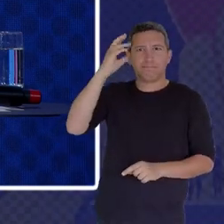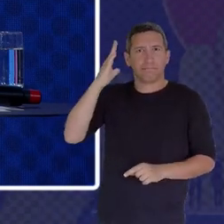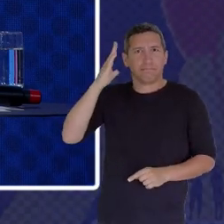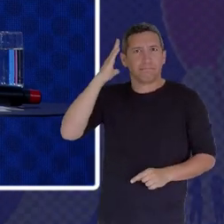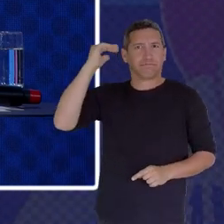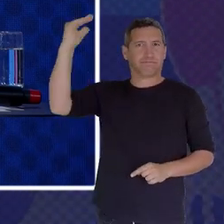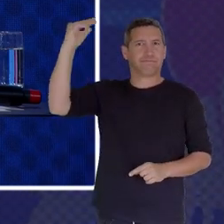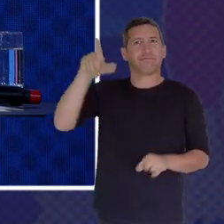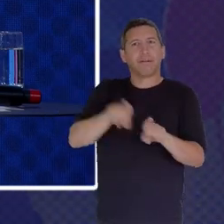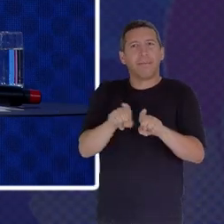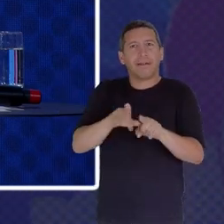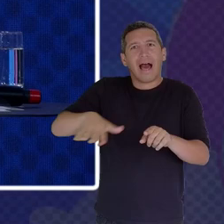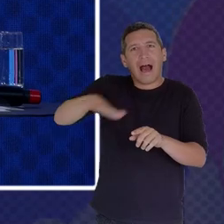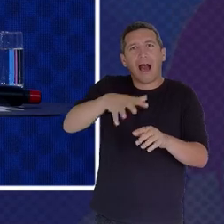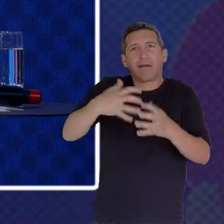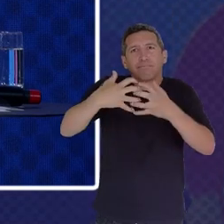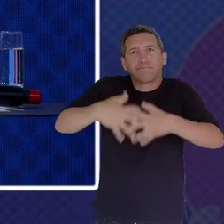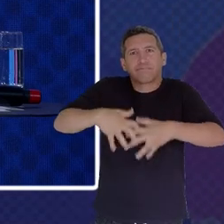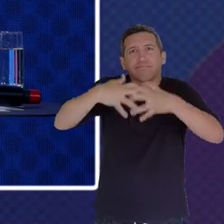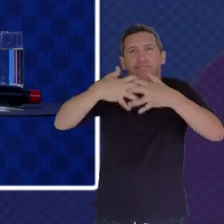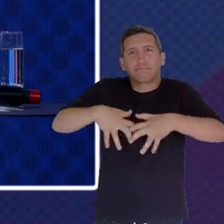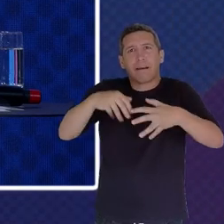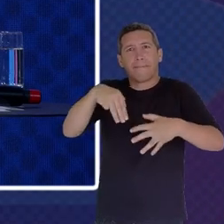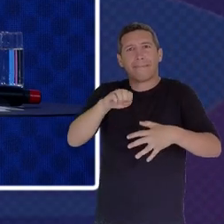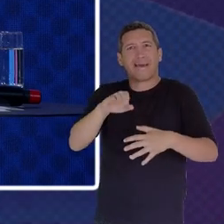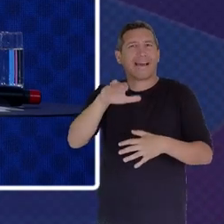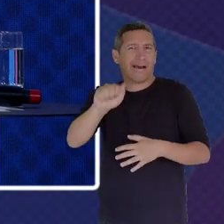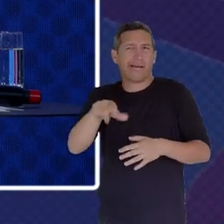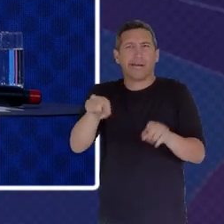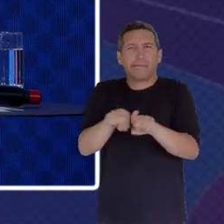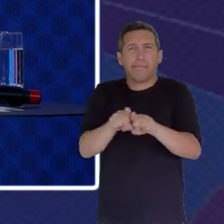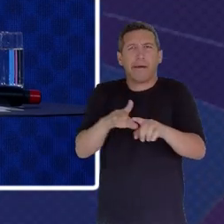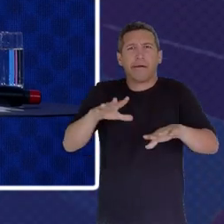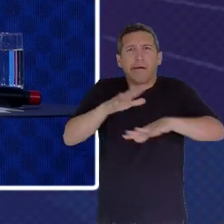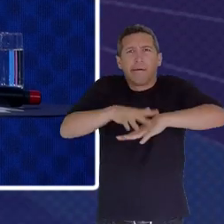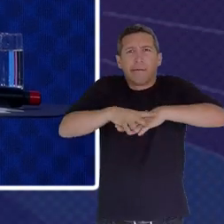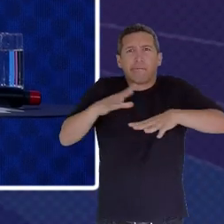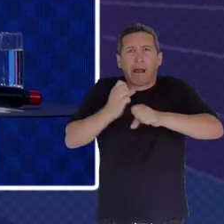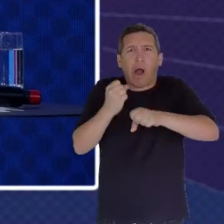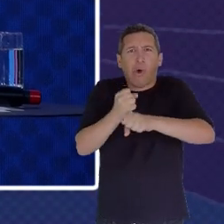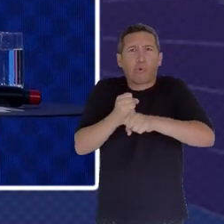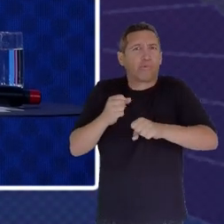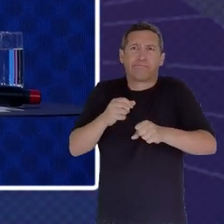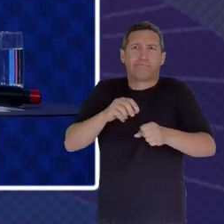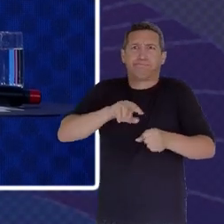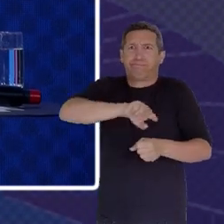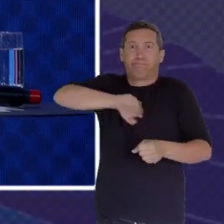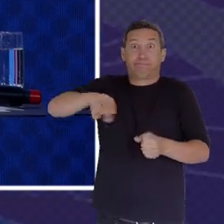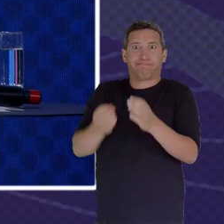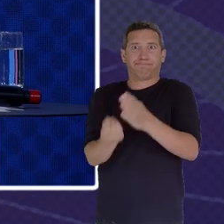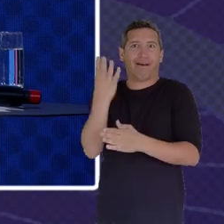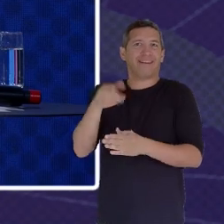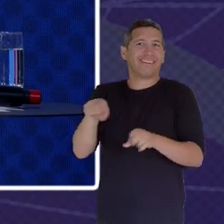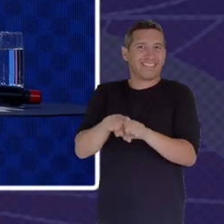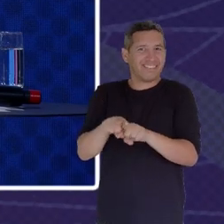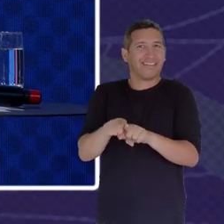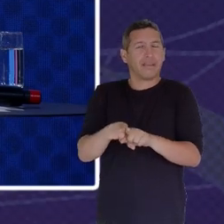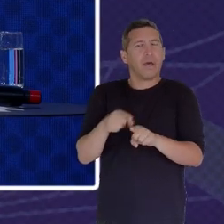Arguably Invented Calculus And Did Many Other Things So What's Amazing To Me About These